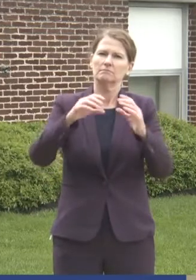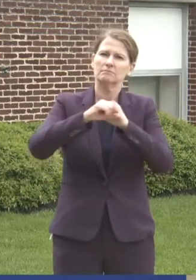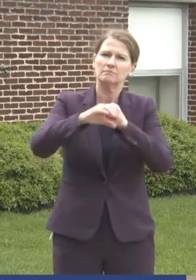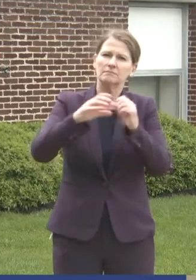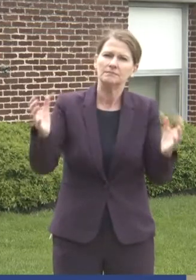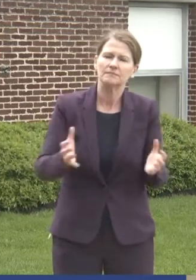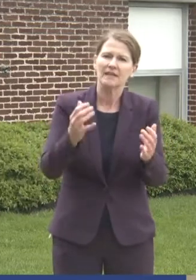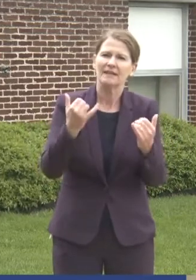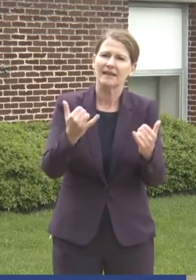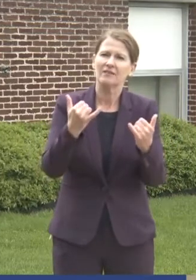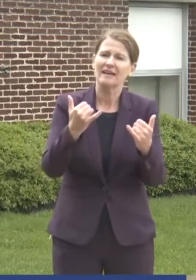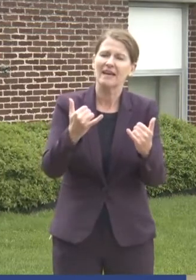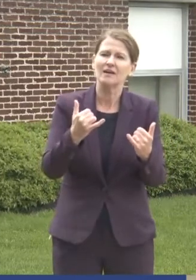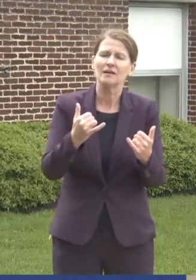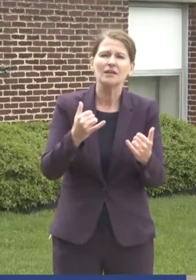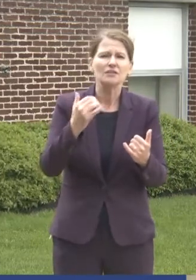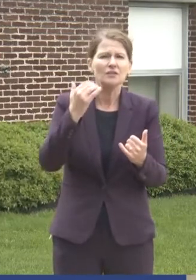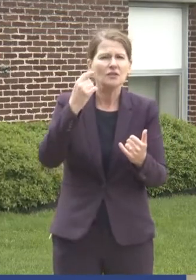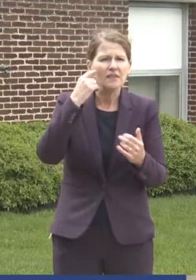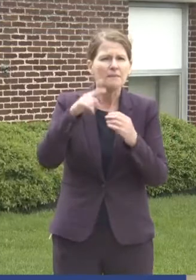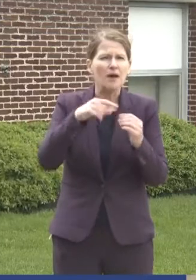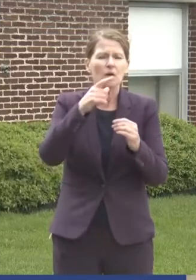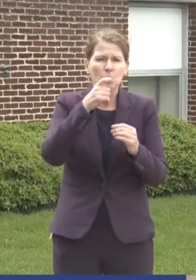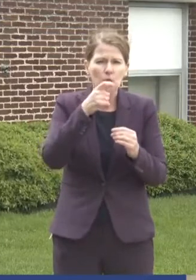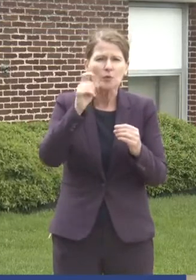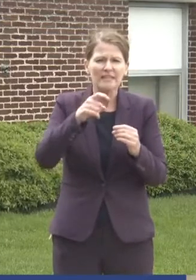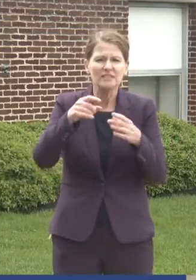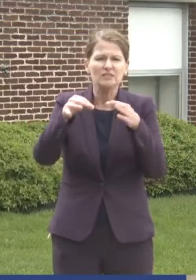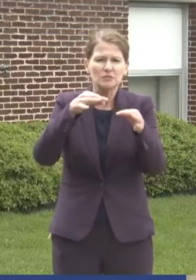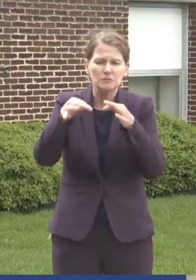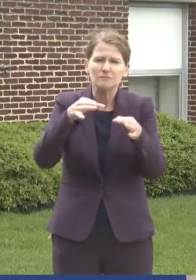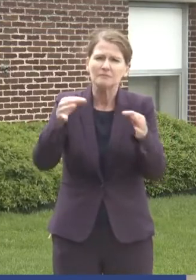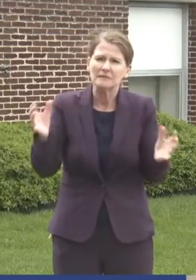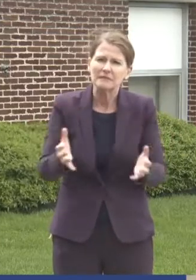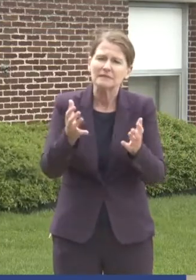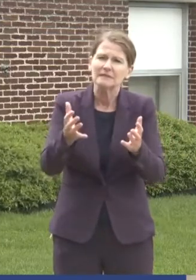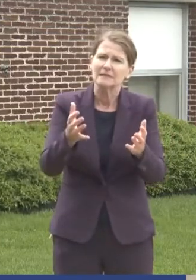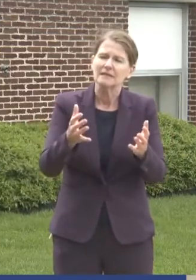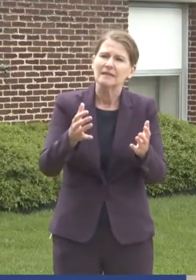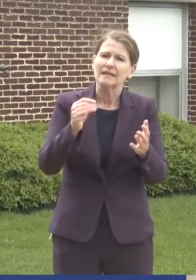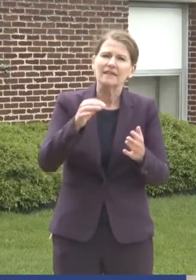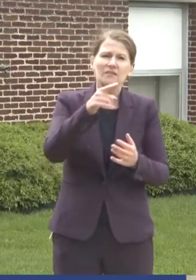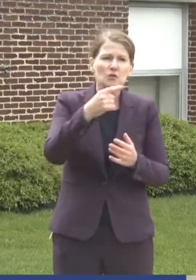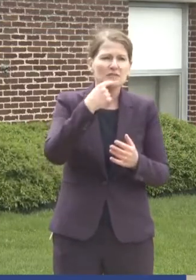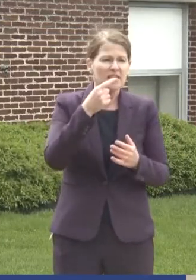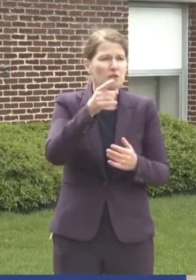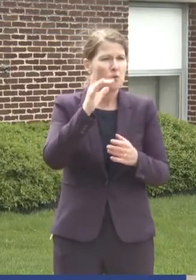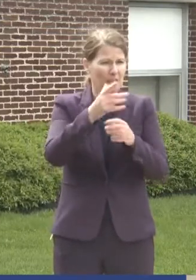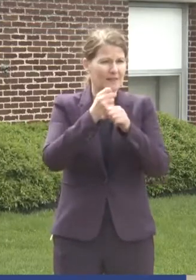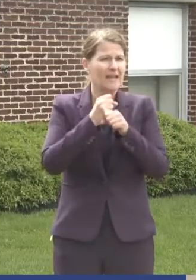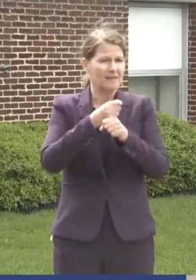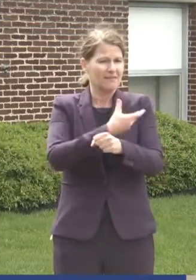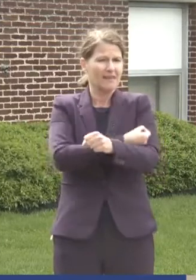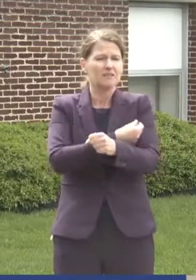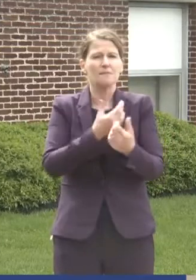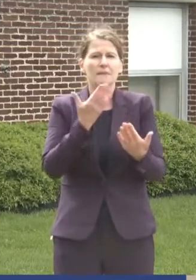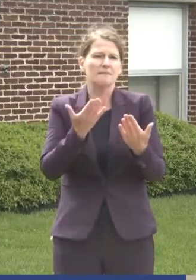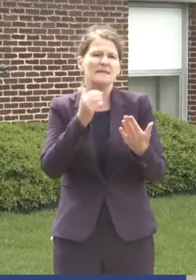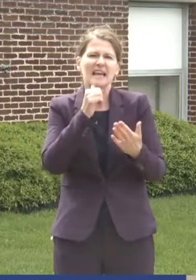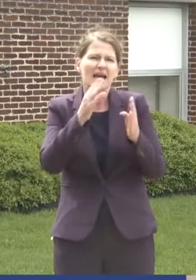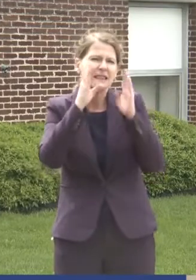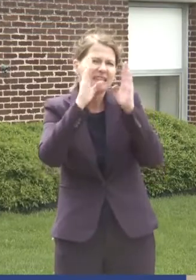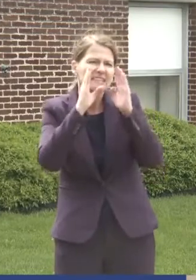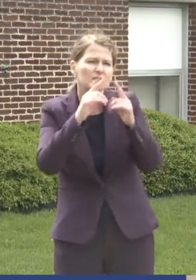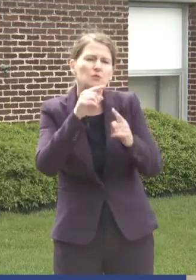thought about who the message needs to come from? Obviously there are some people who, you know, if you say you're going to get it, they're still not going to listen to you.